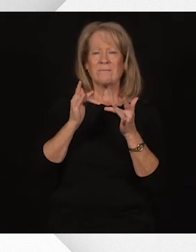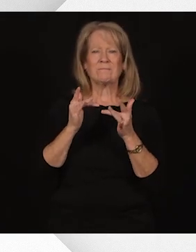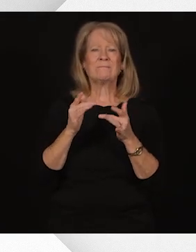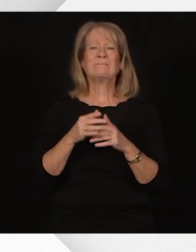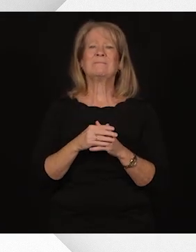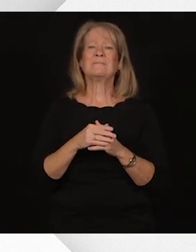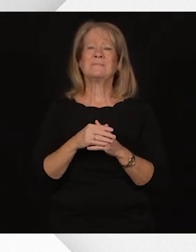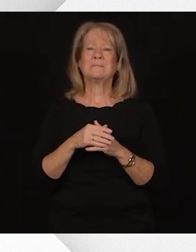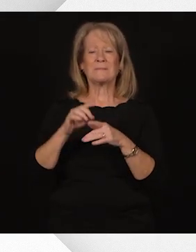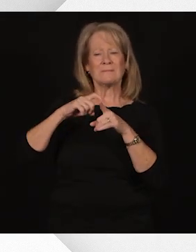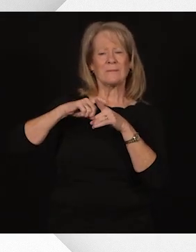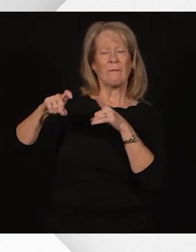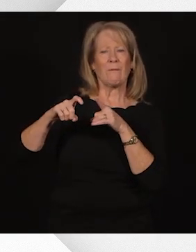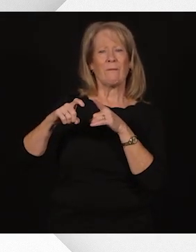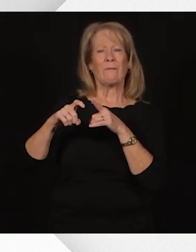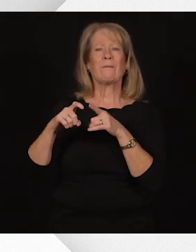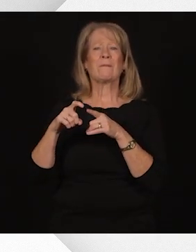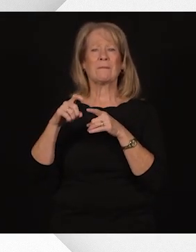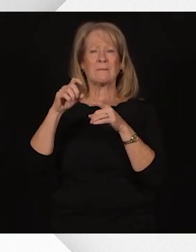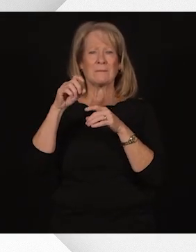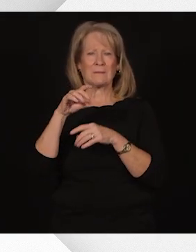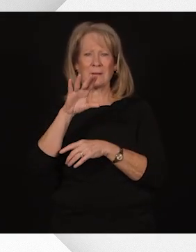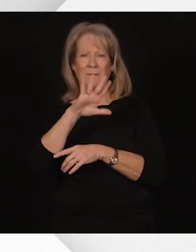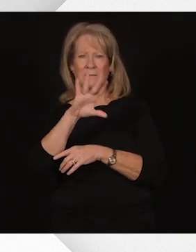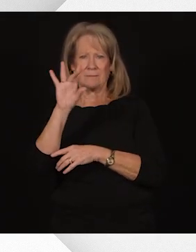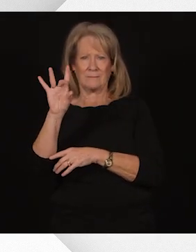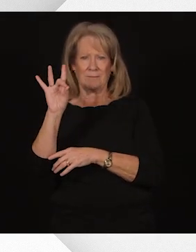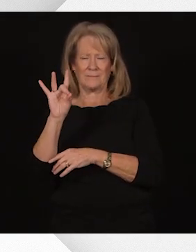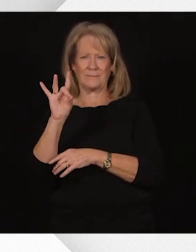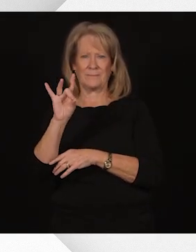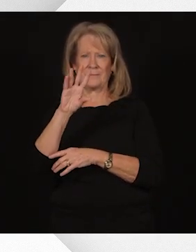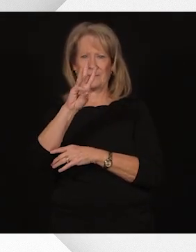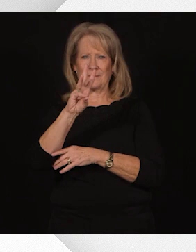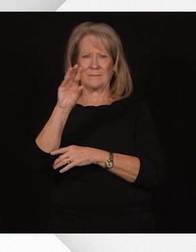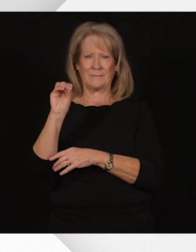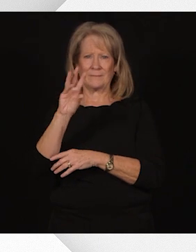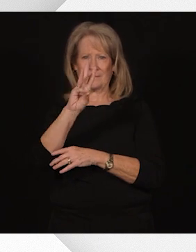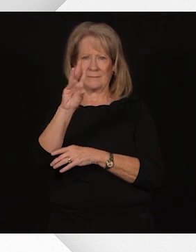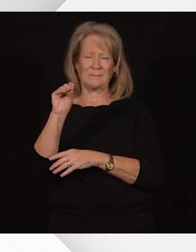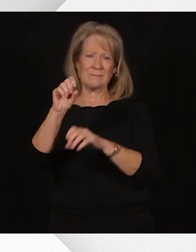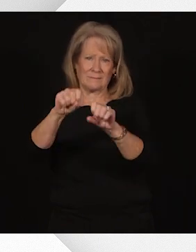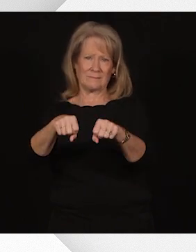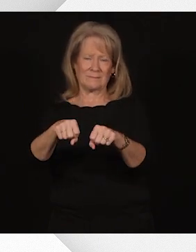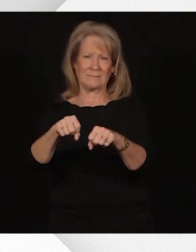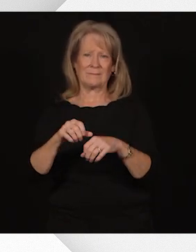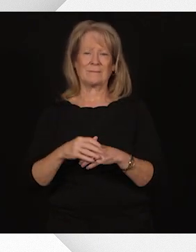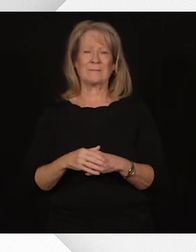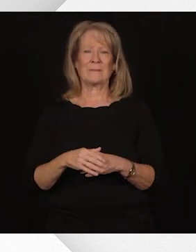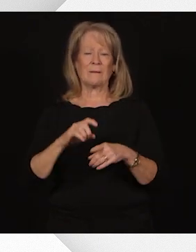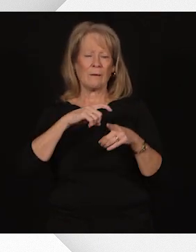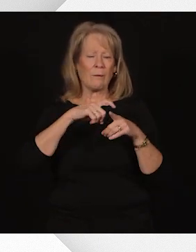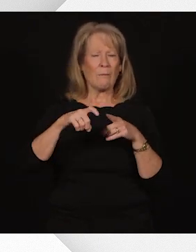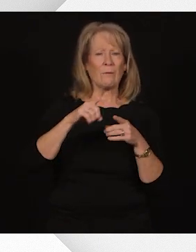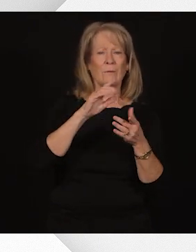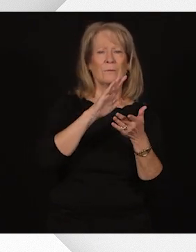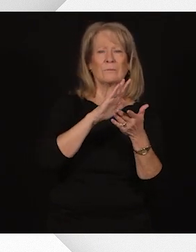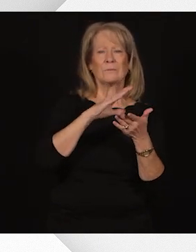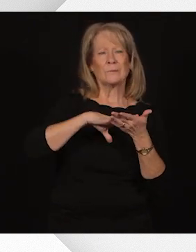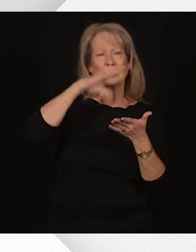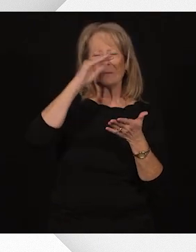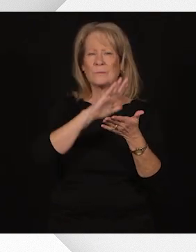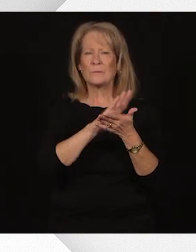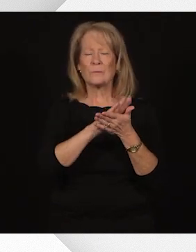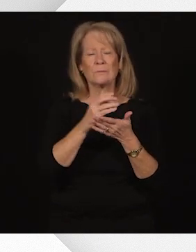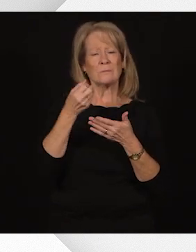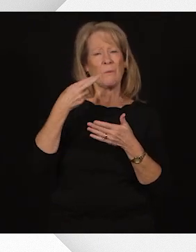platform, reach out through our digital hotline at 588-6060. Call your student's